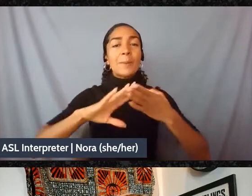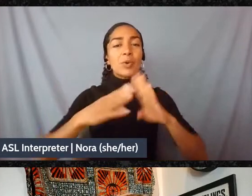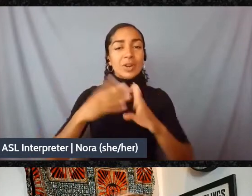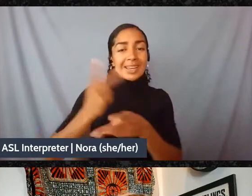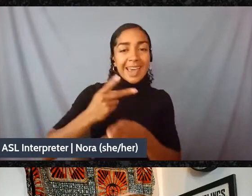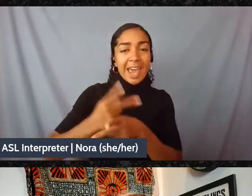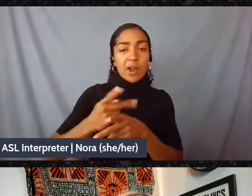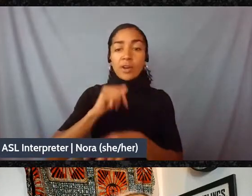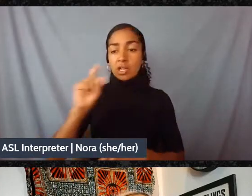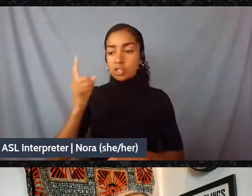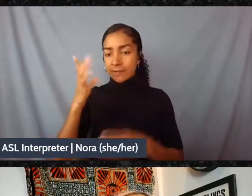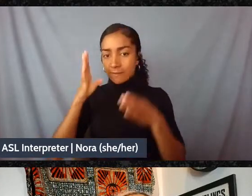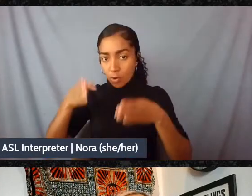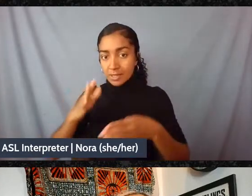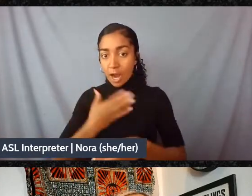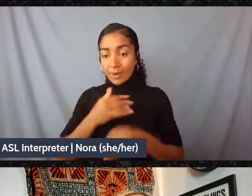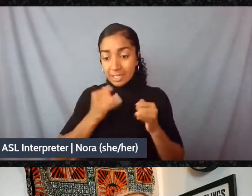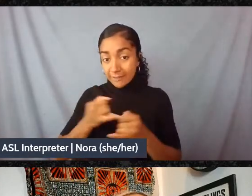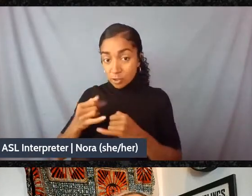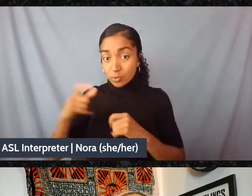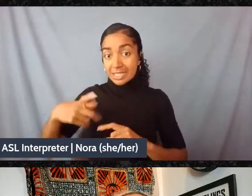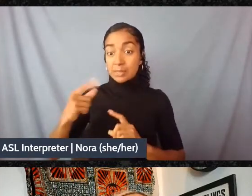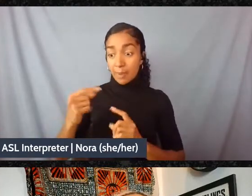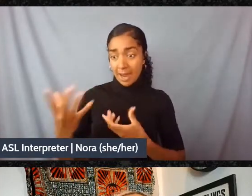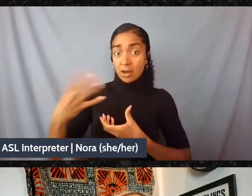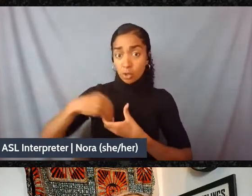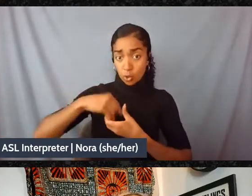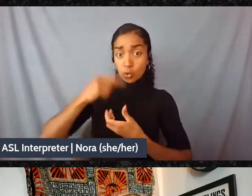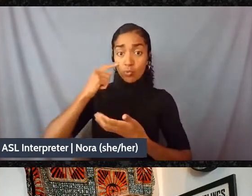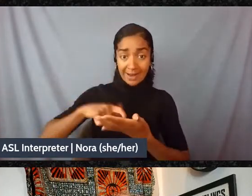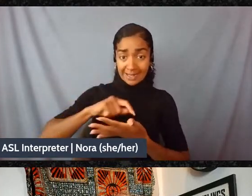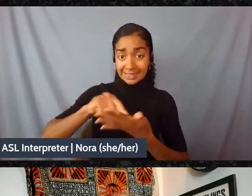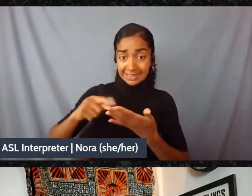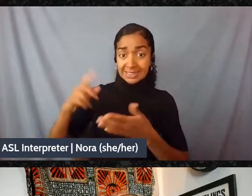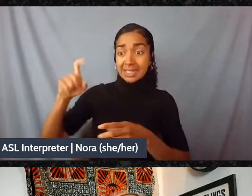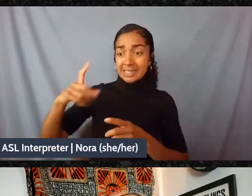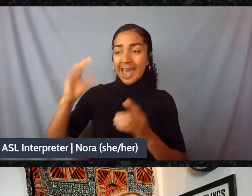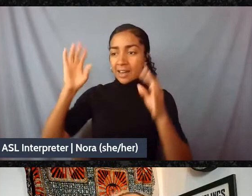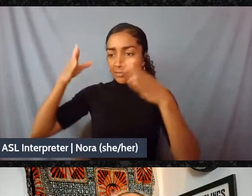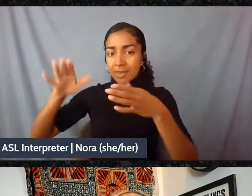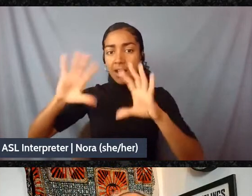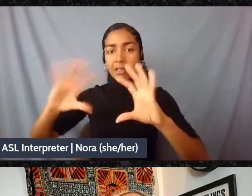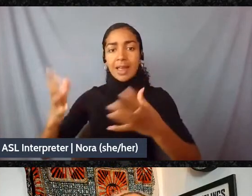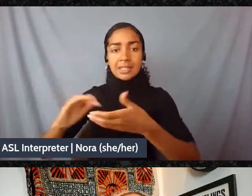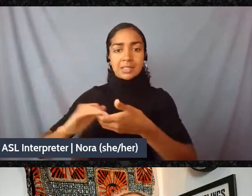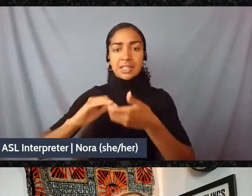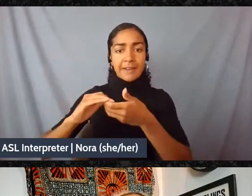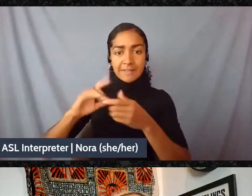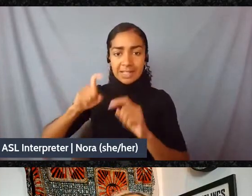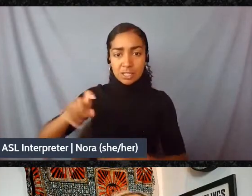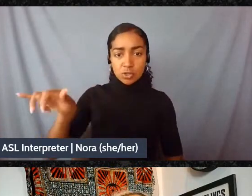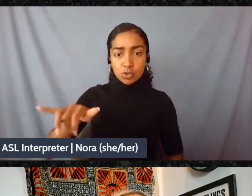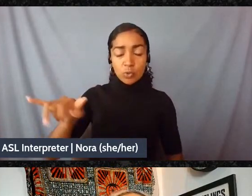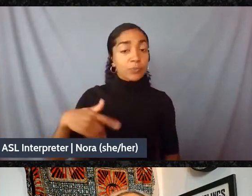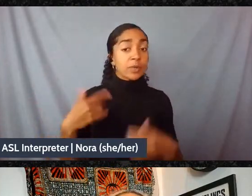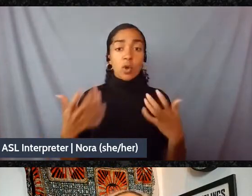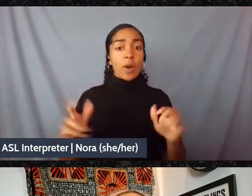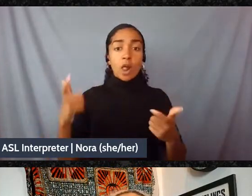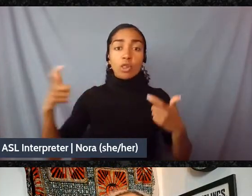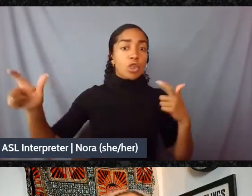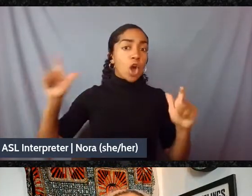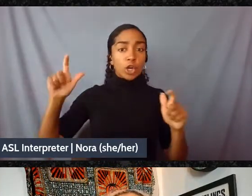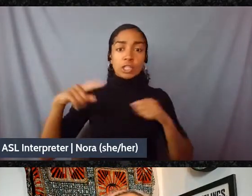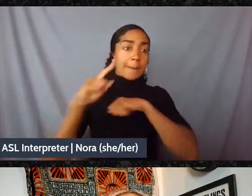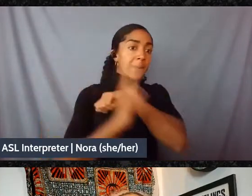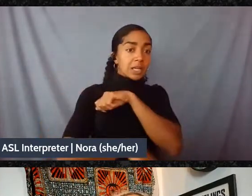individual needs but include those needs. We don't want an armed, militarized, punitive response for anytime we